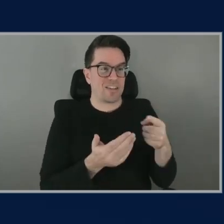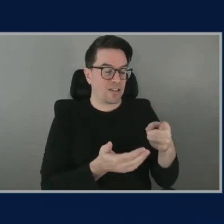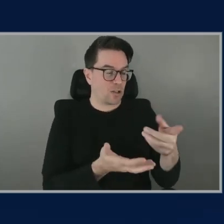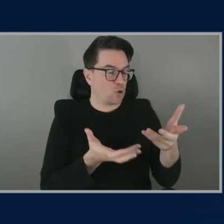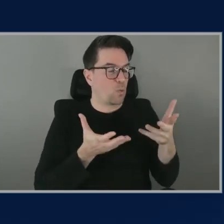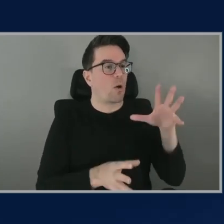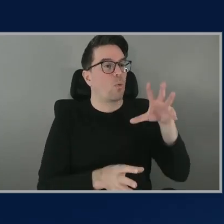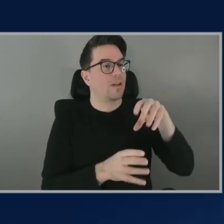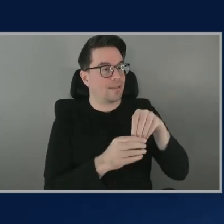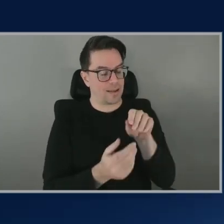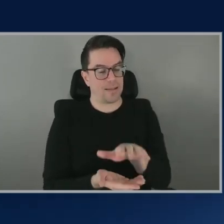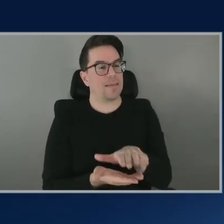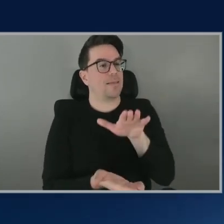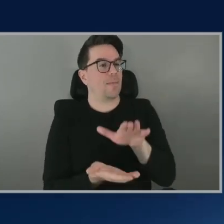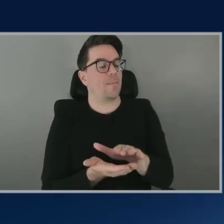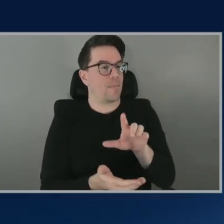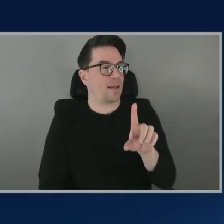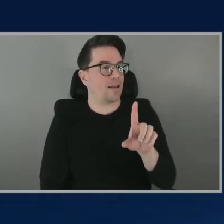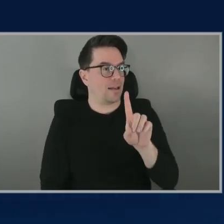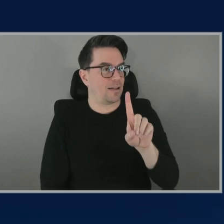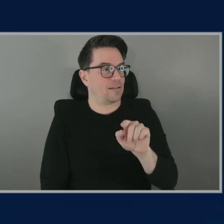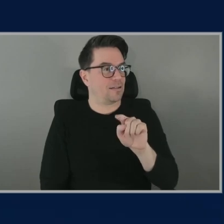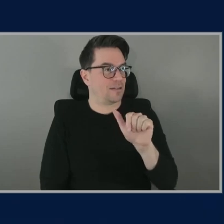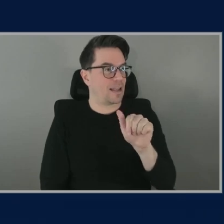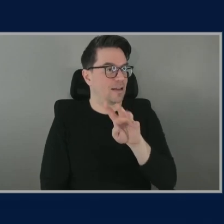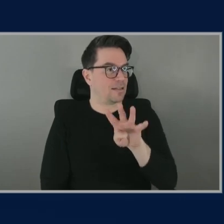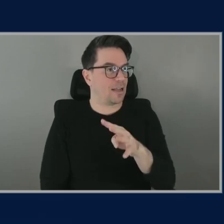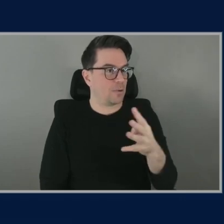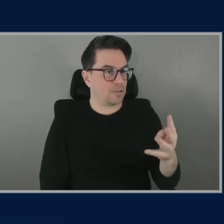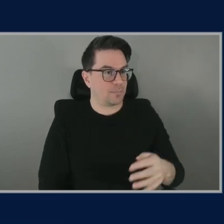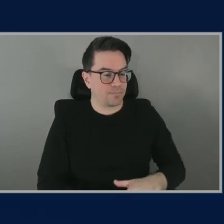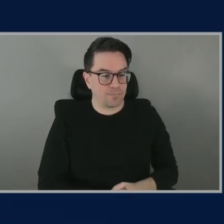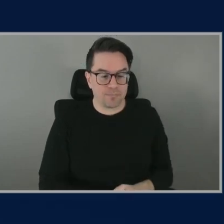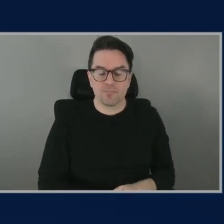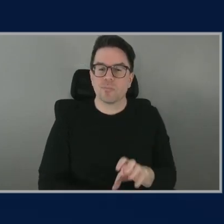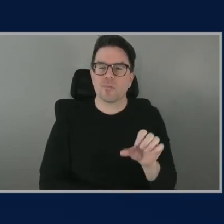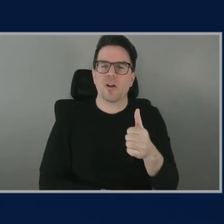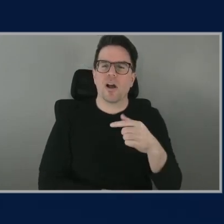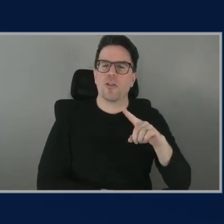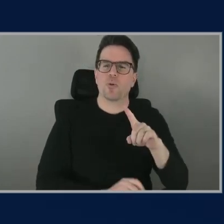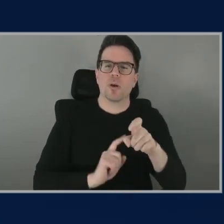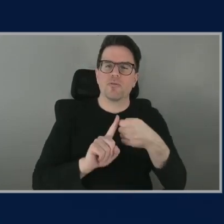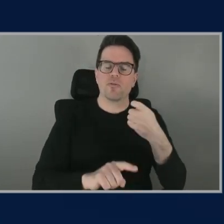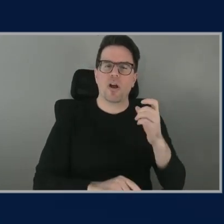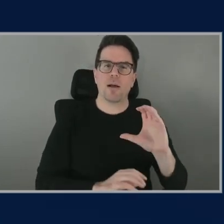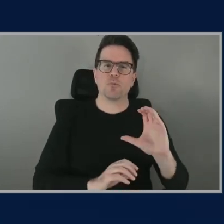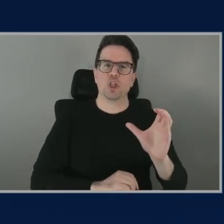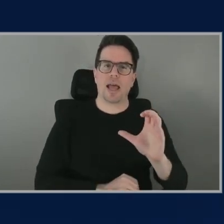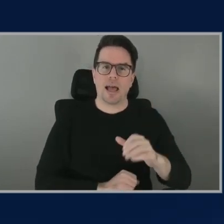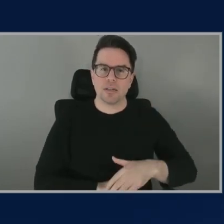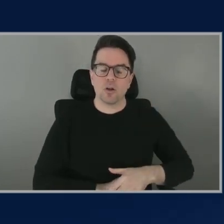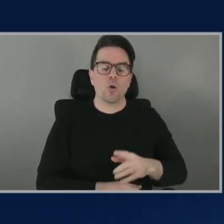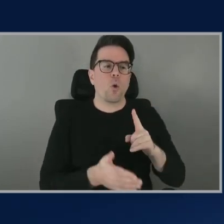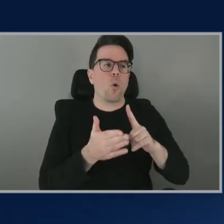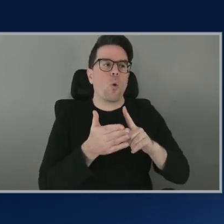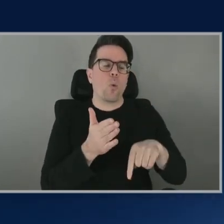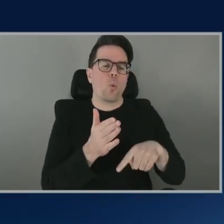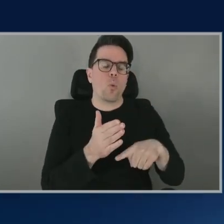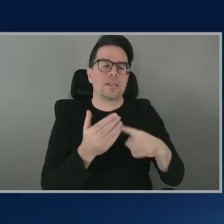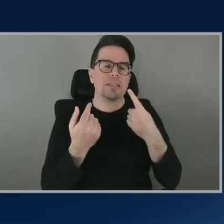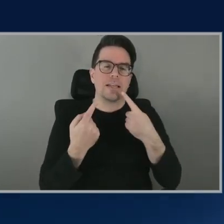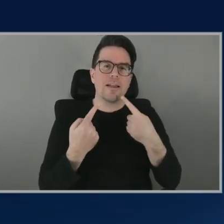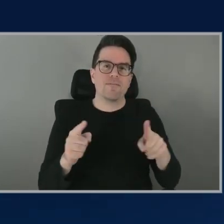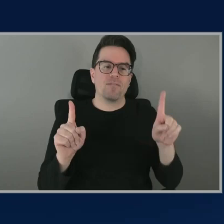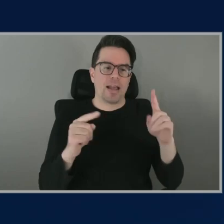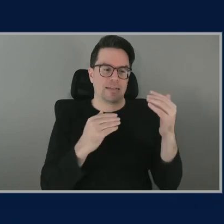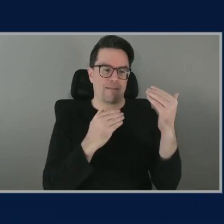awesome um another question for the chat from malin arkin what is the effective level at which uh